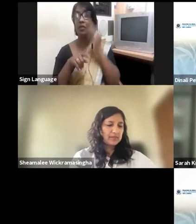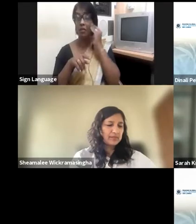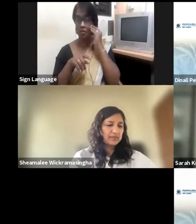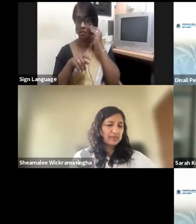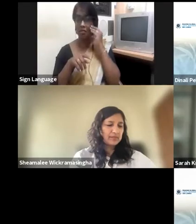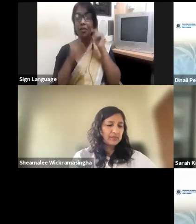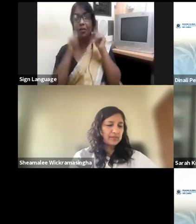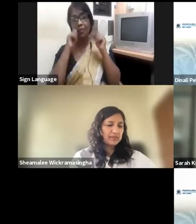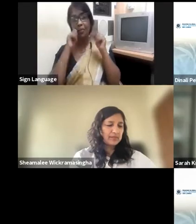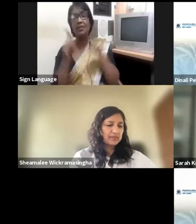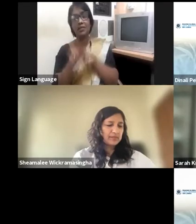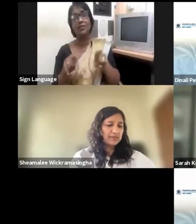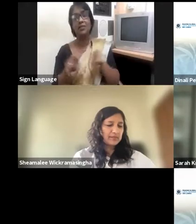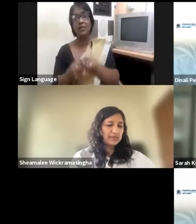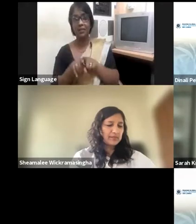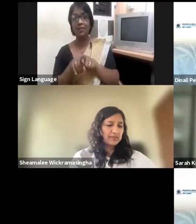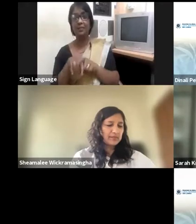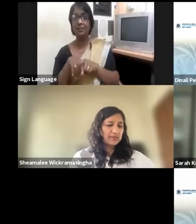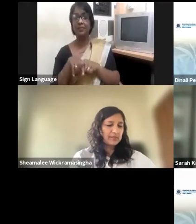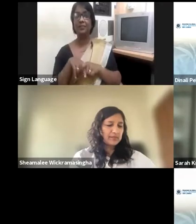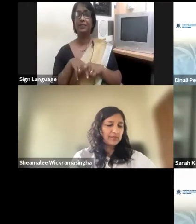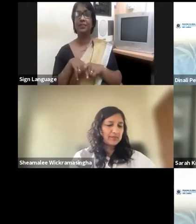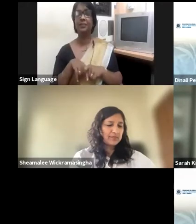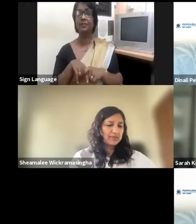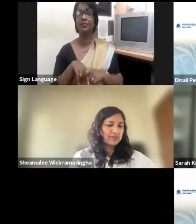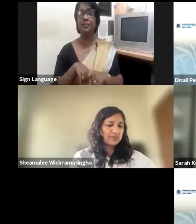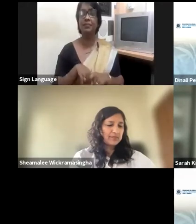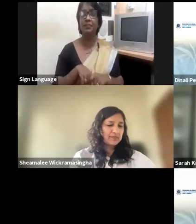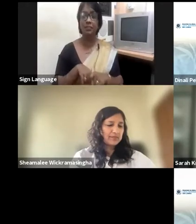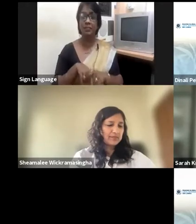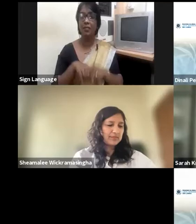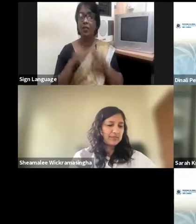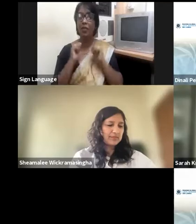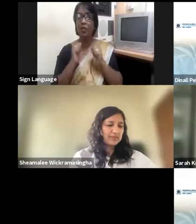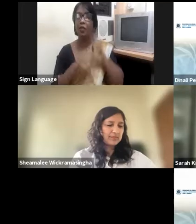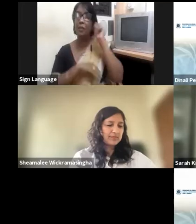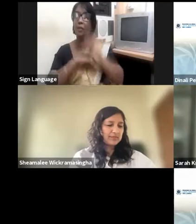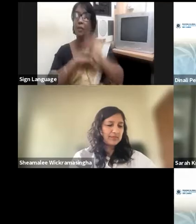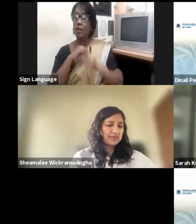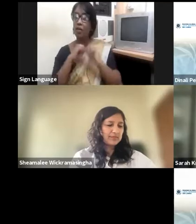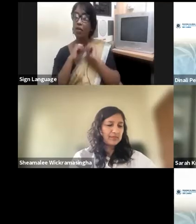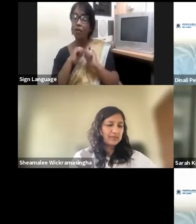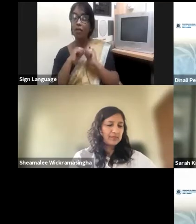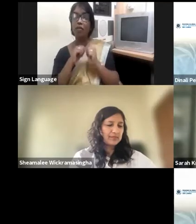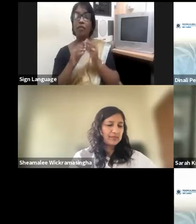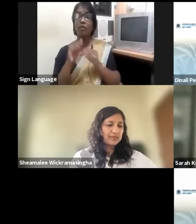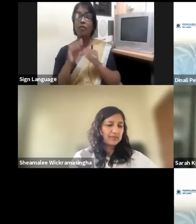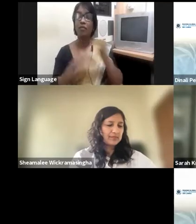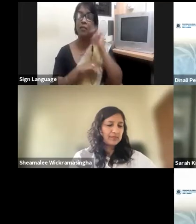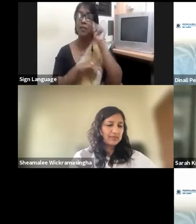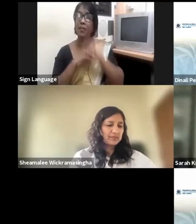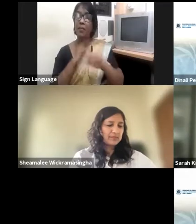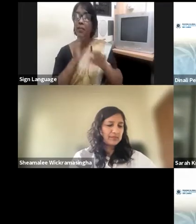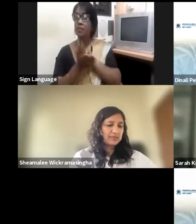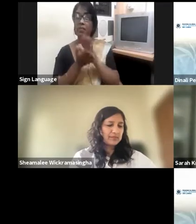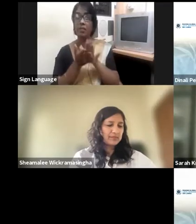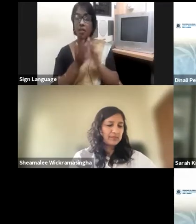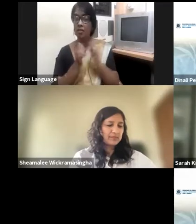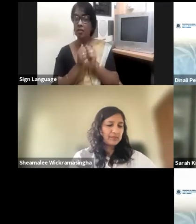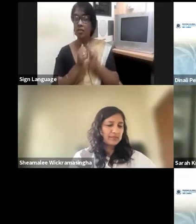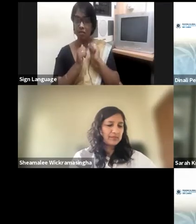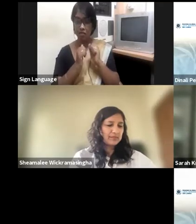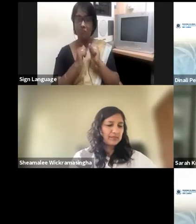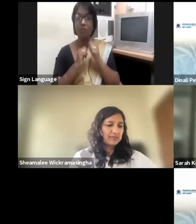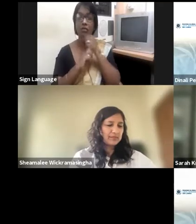hey, we want to have one, how do we create this, how do we create that, you know, treat men and women equally.